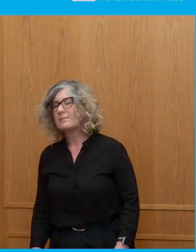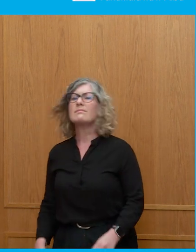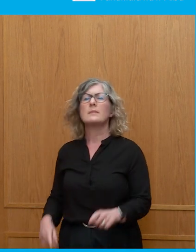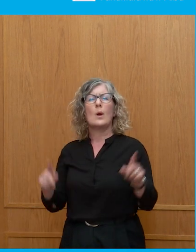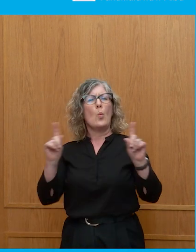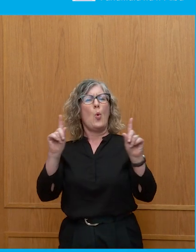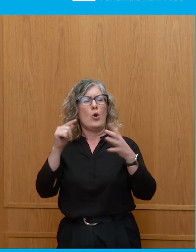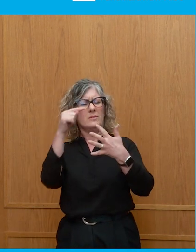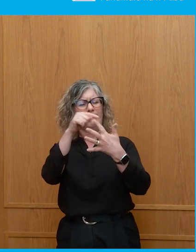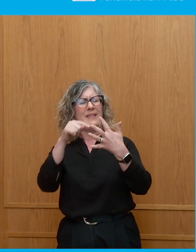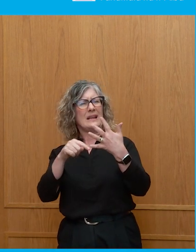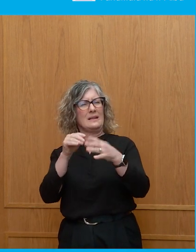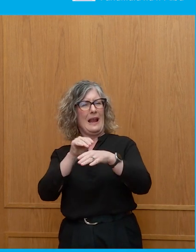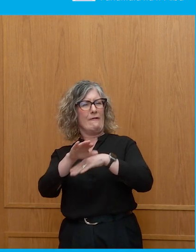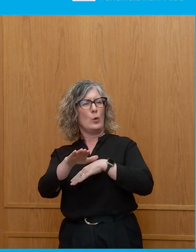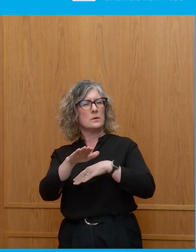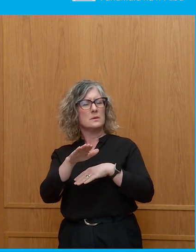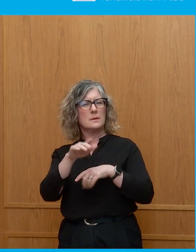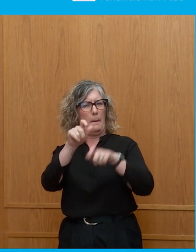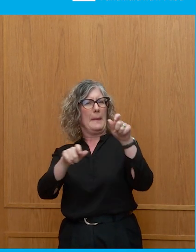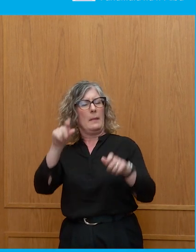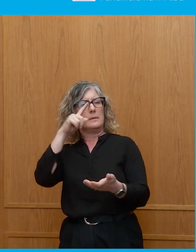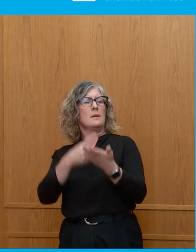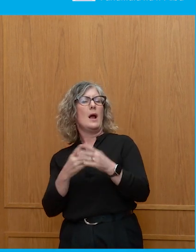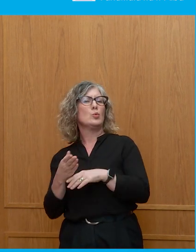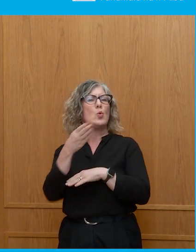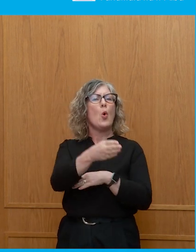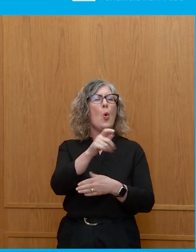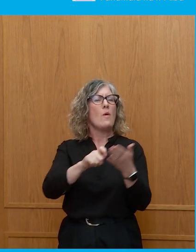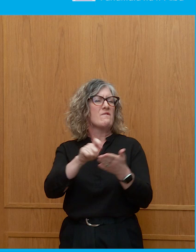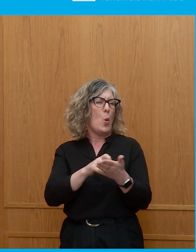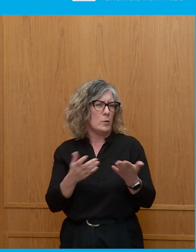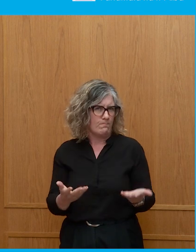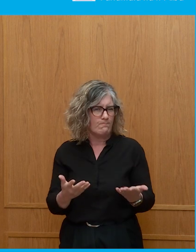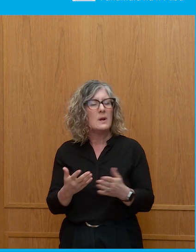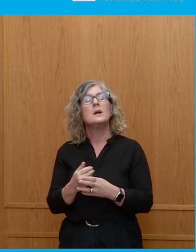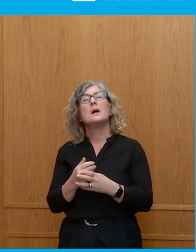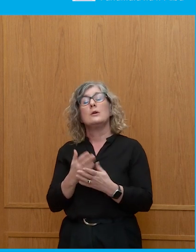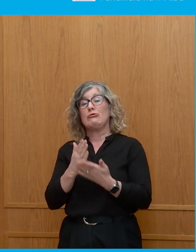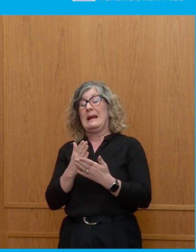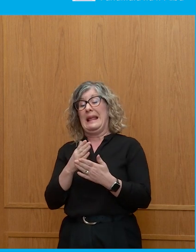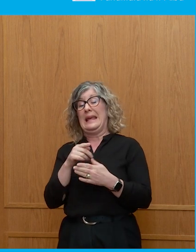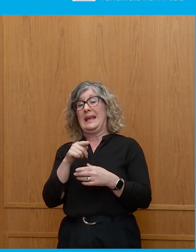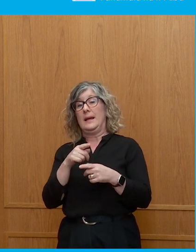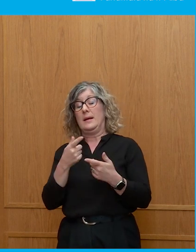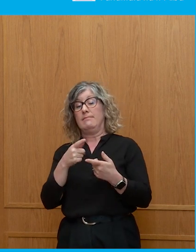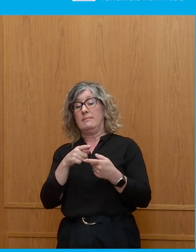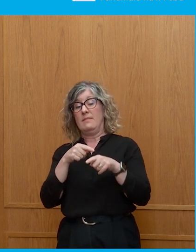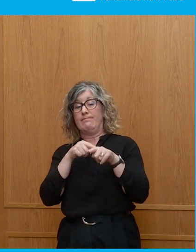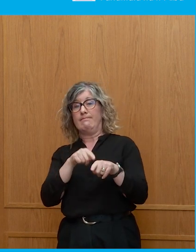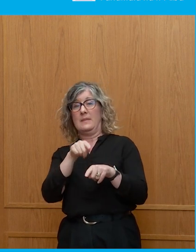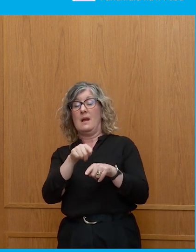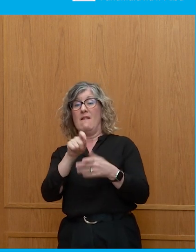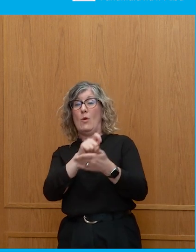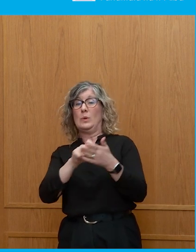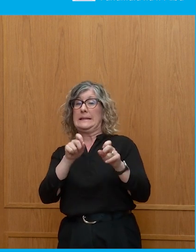the voting system and what you're voting for. mean, we did quite a lot of